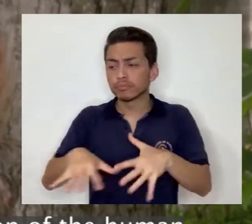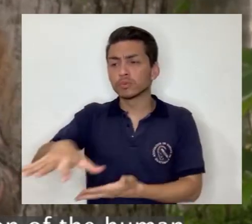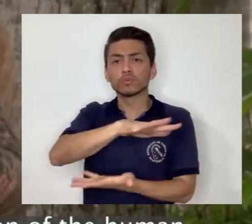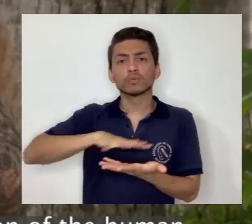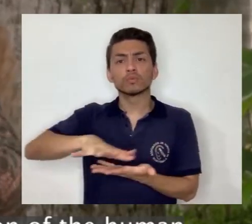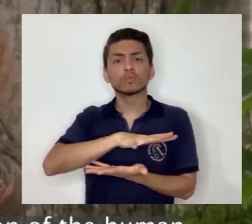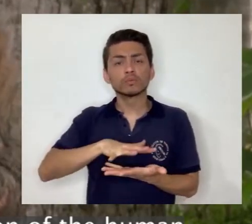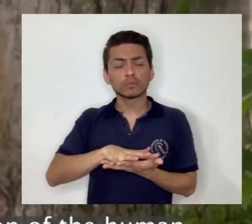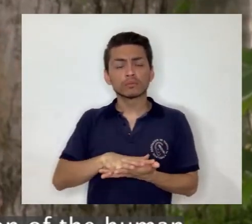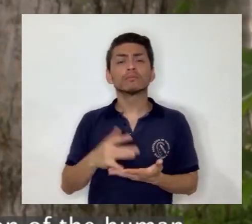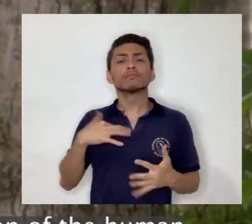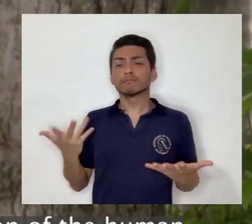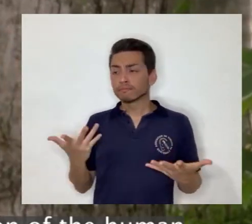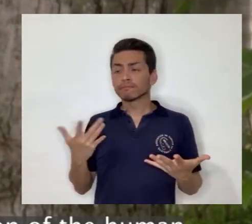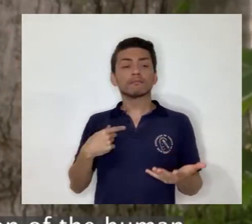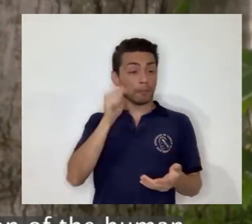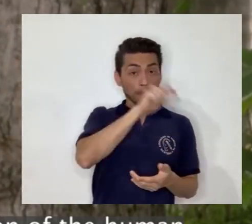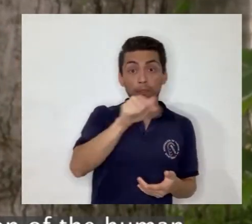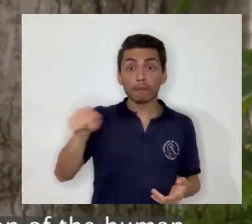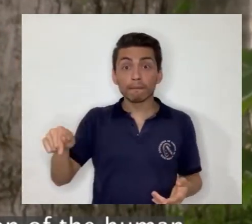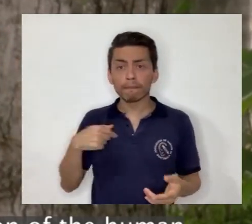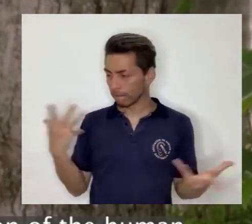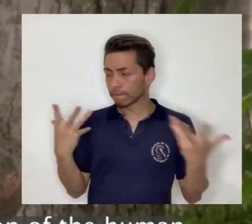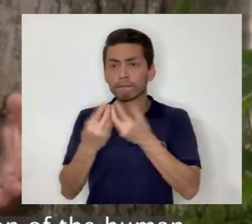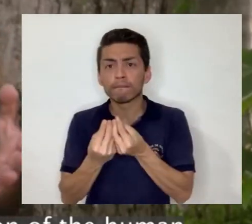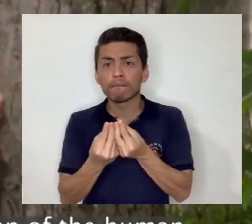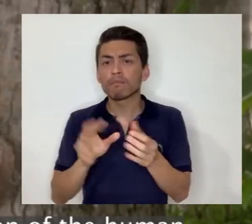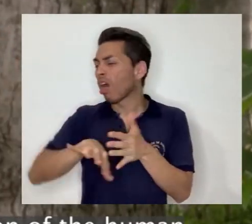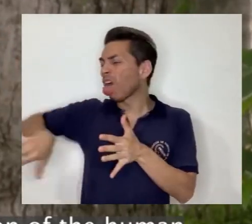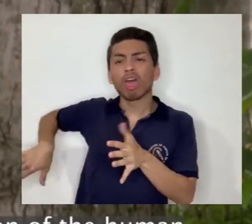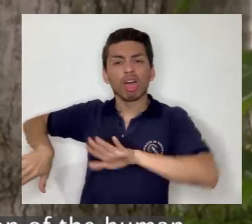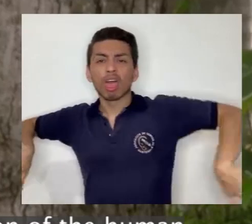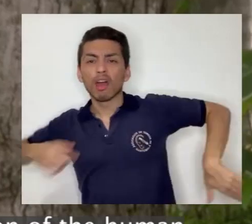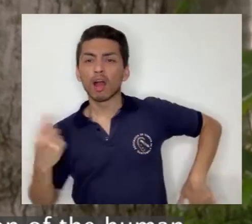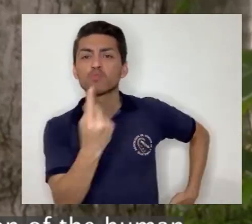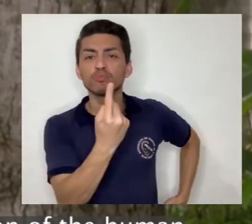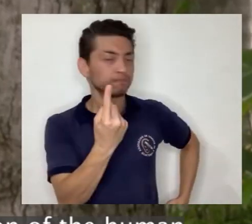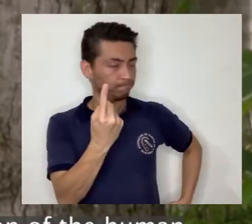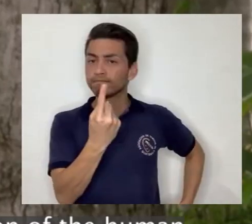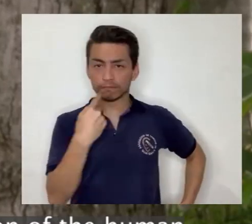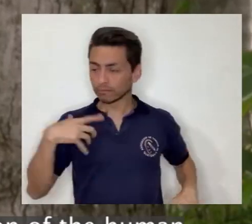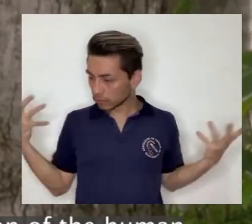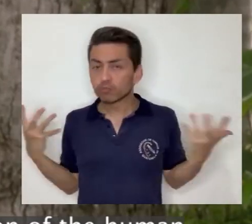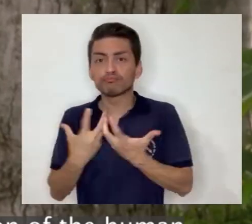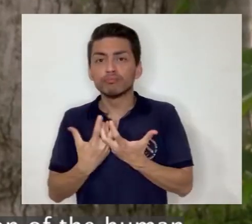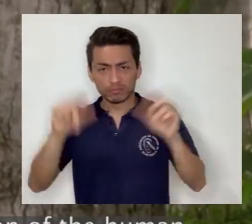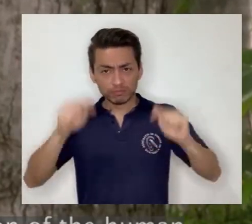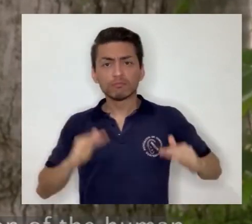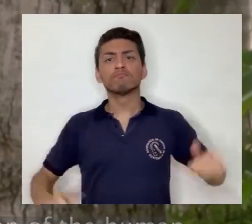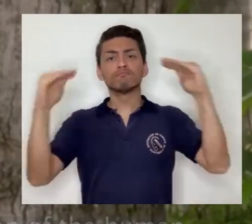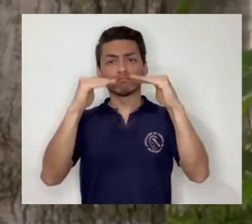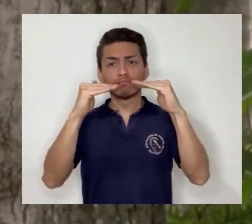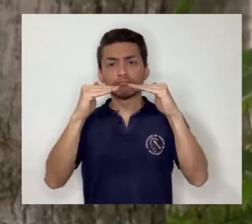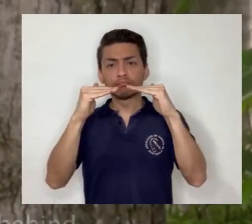promotion and protection of the human rights of people with disabilities and their full inclusion